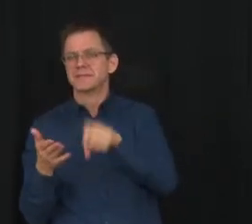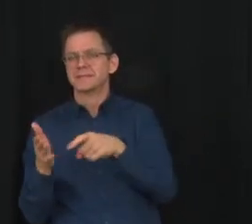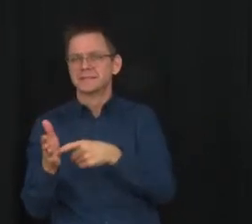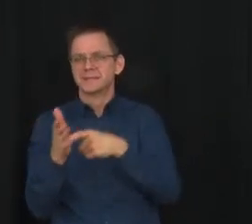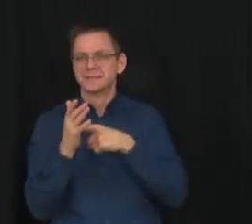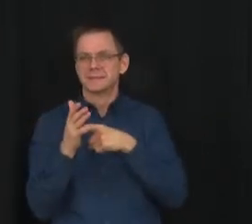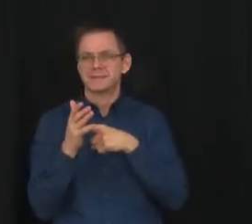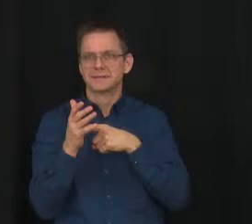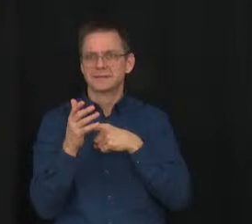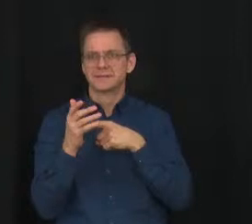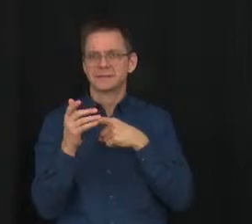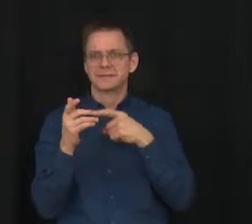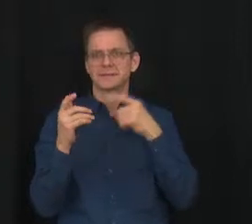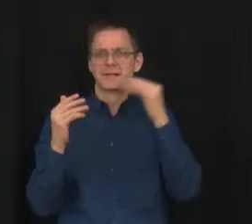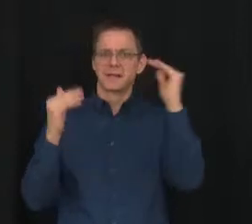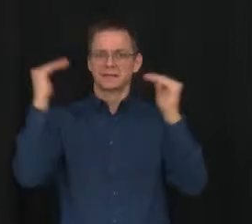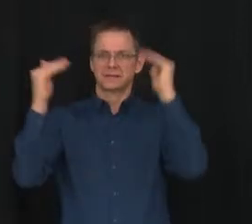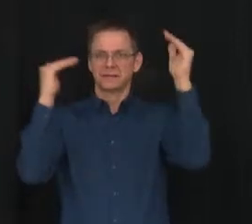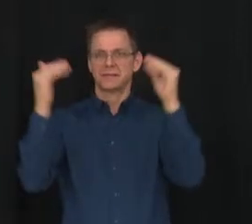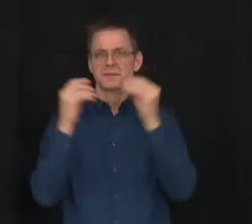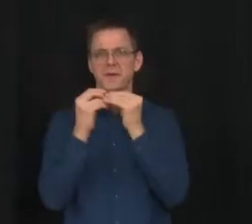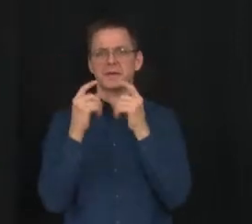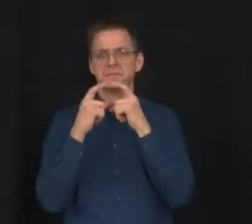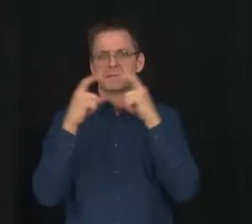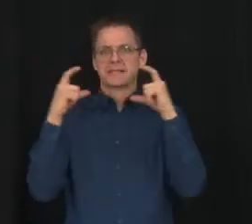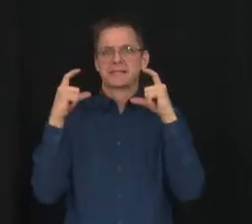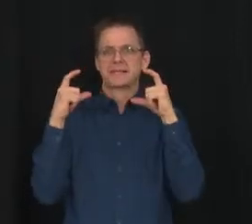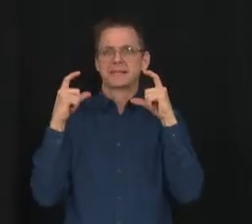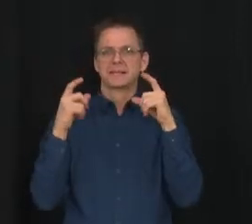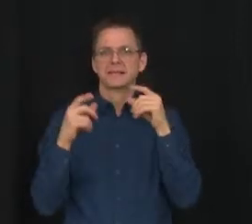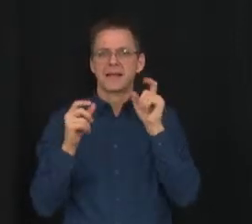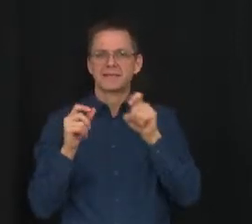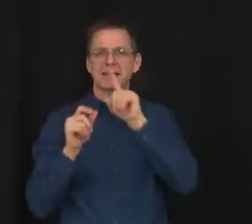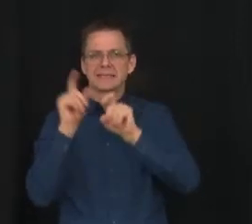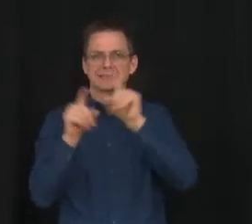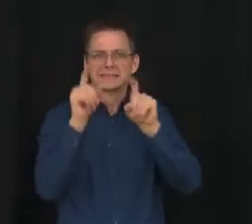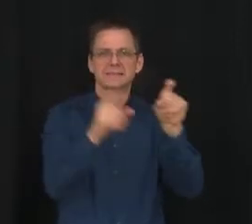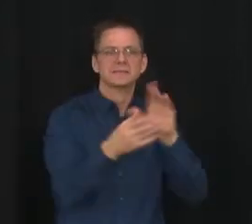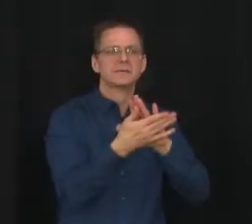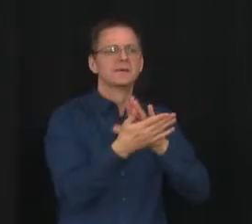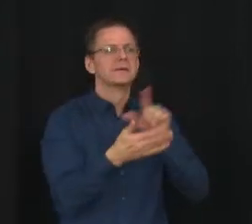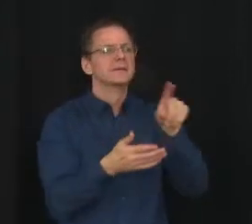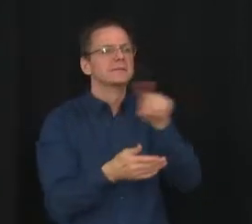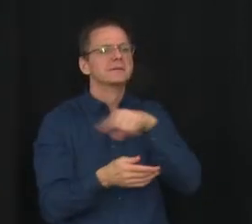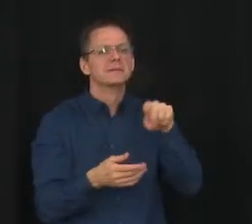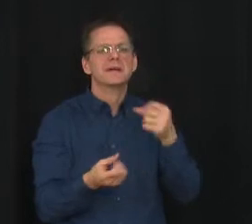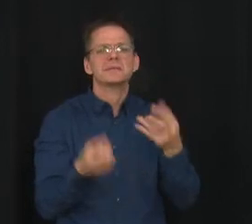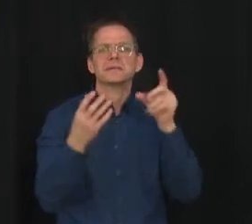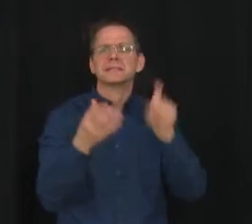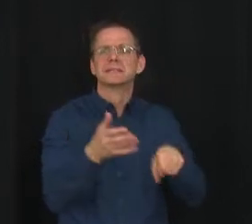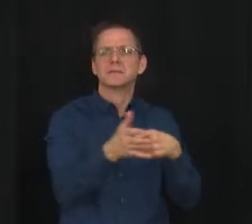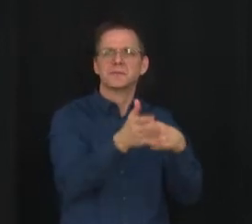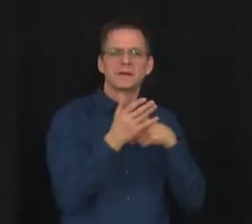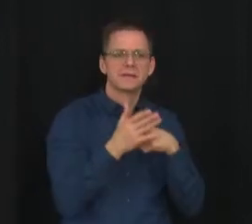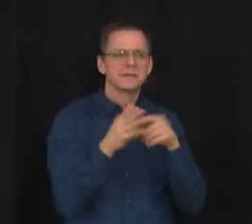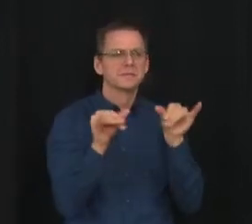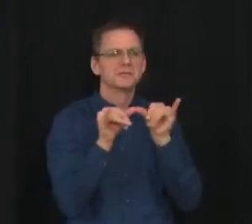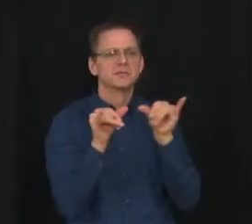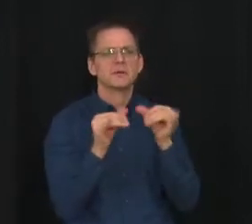working very closely with AHS and Municipal Affairs to stage that delivery